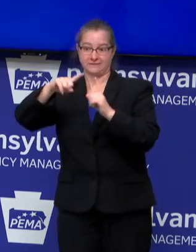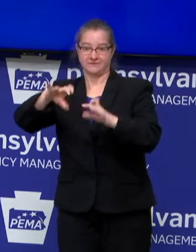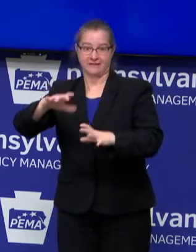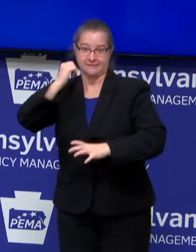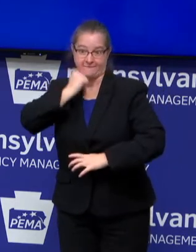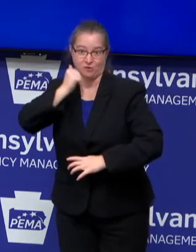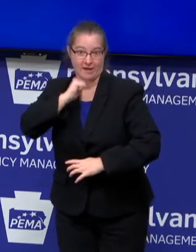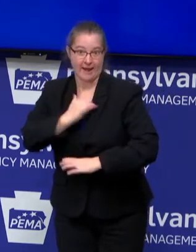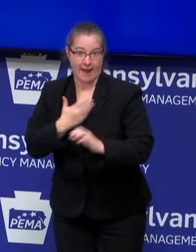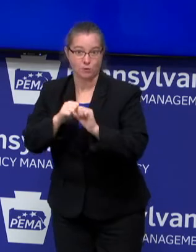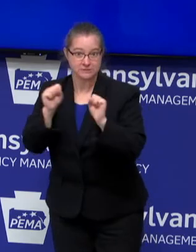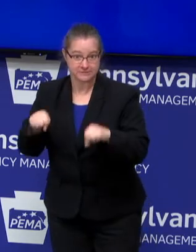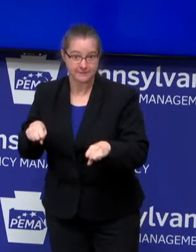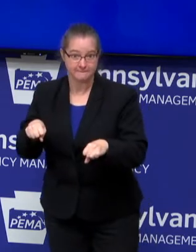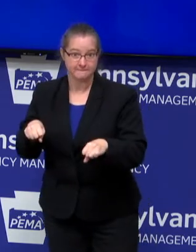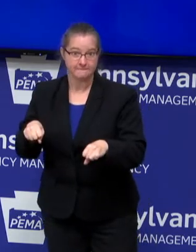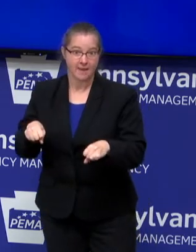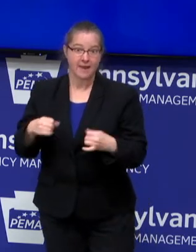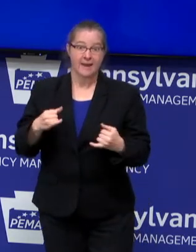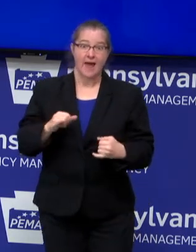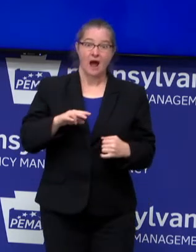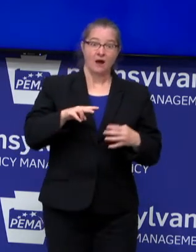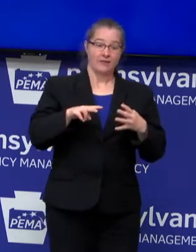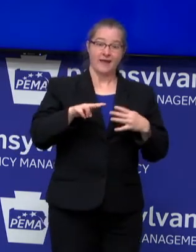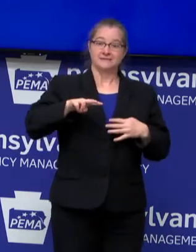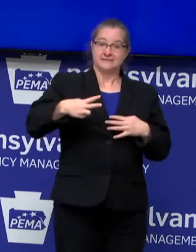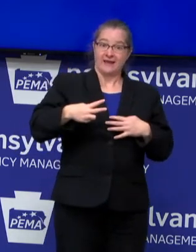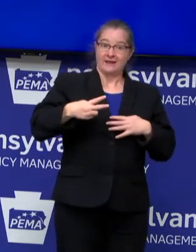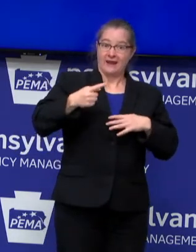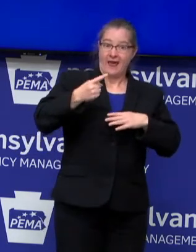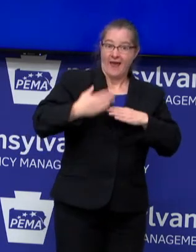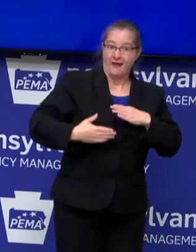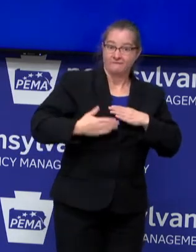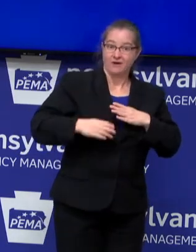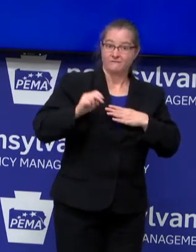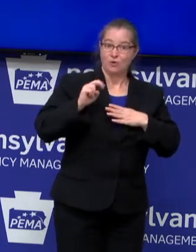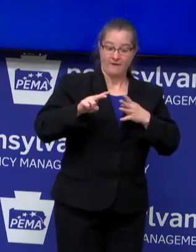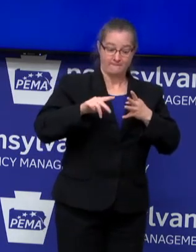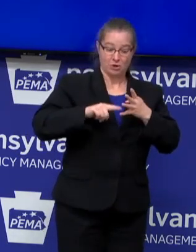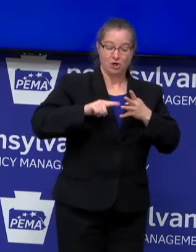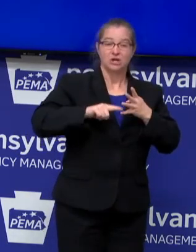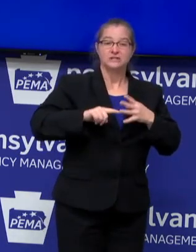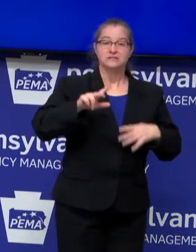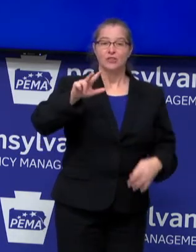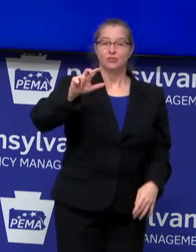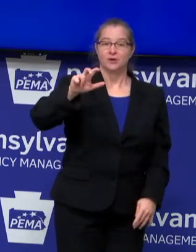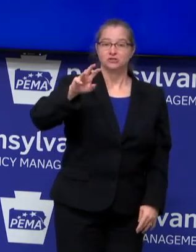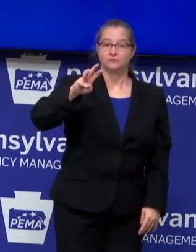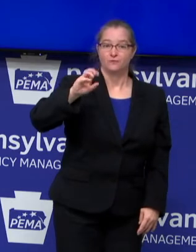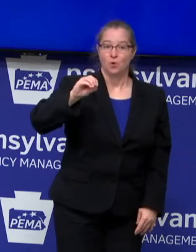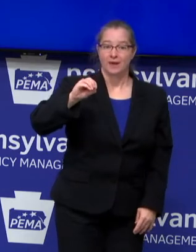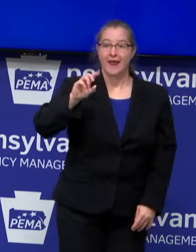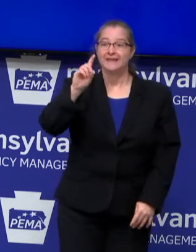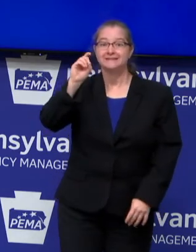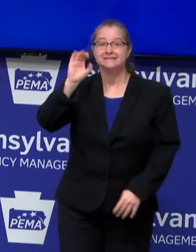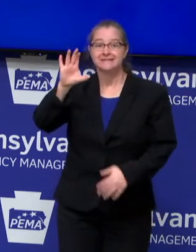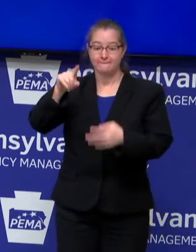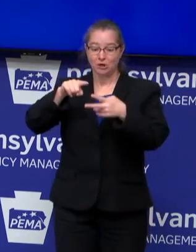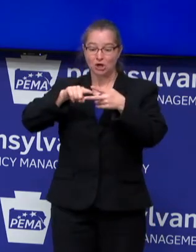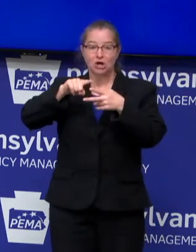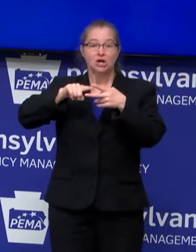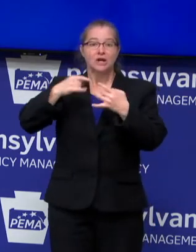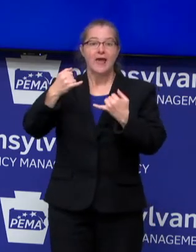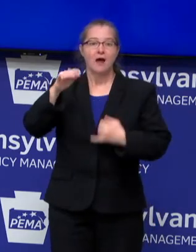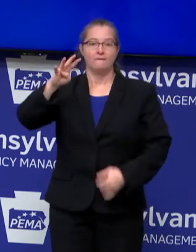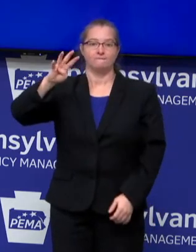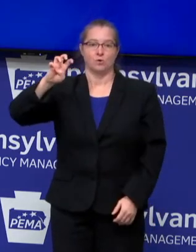day in our system. For the second half of November, that climbed to 340. And for the first part of December, we're now